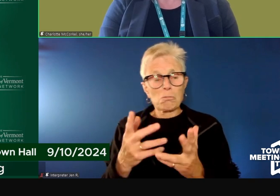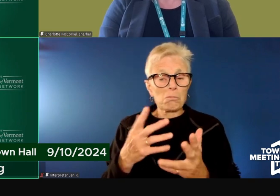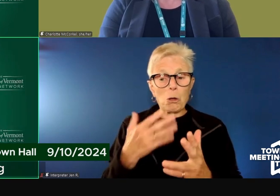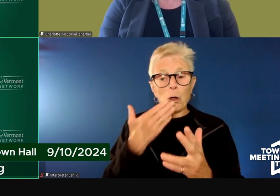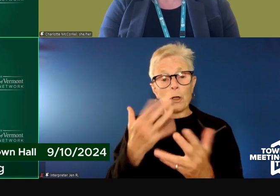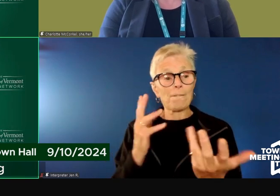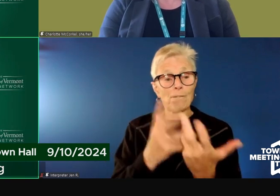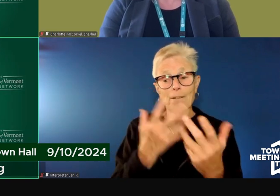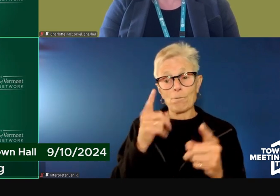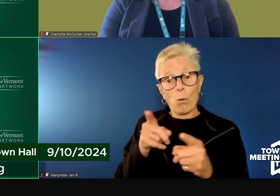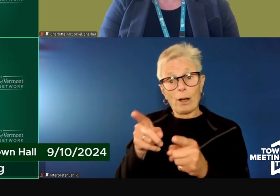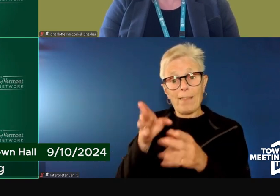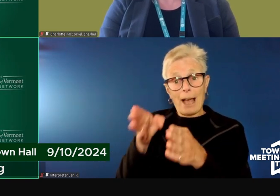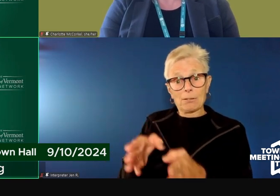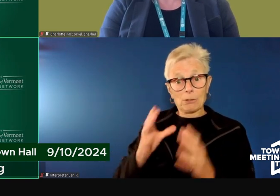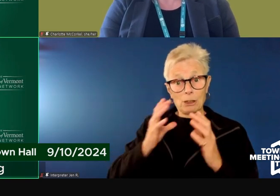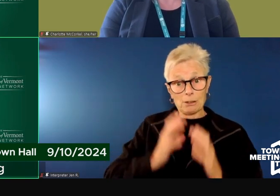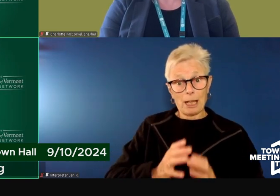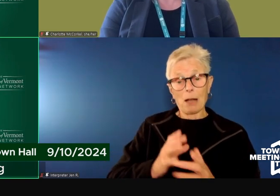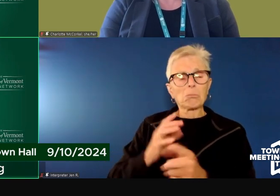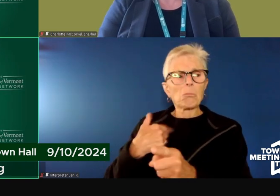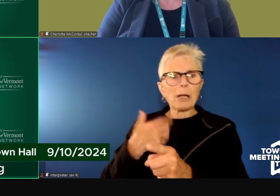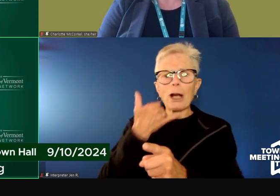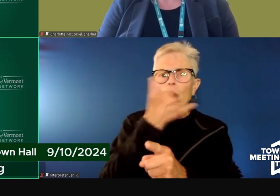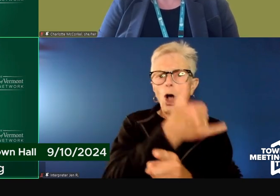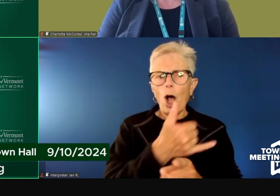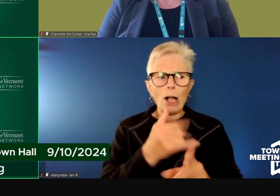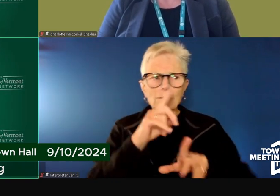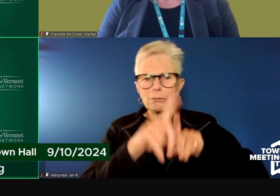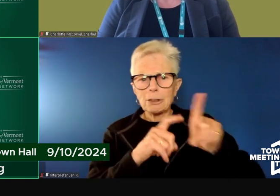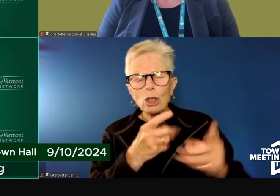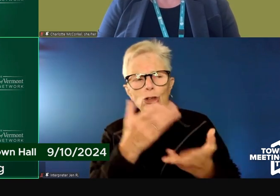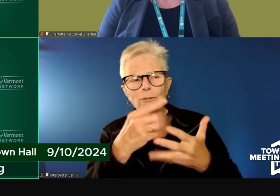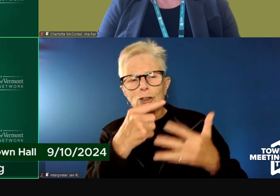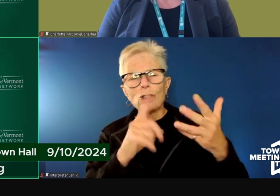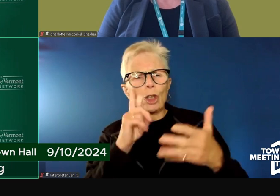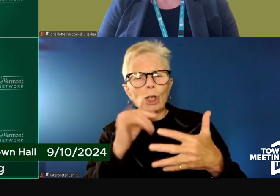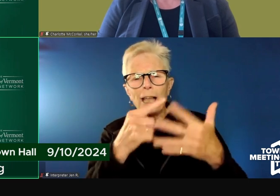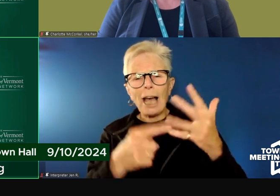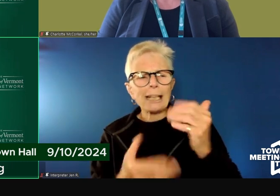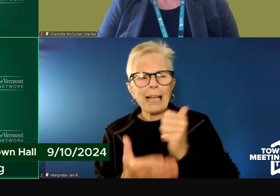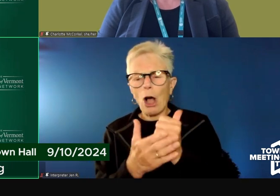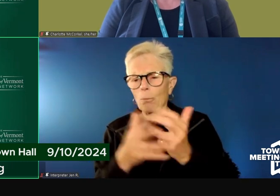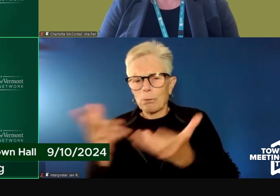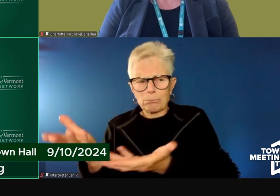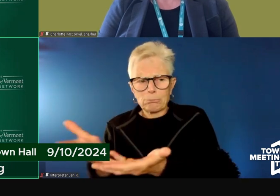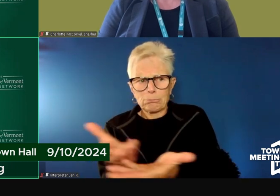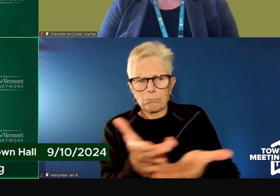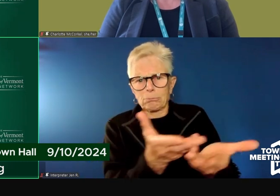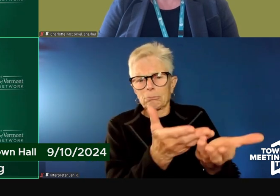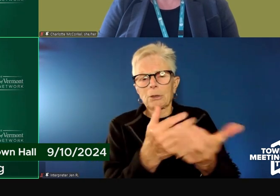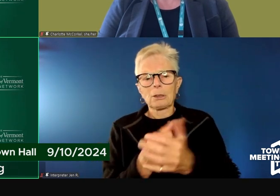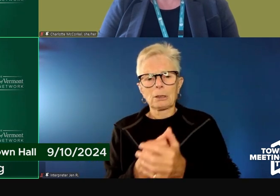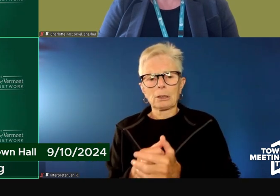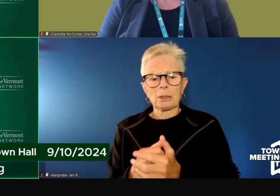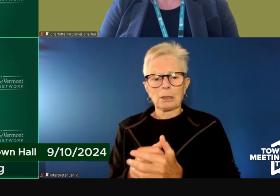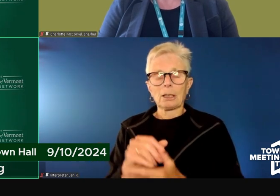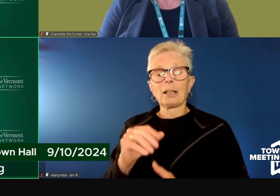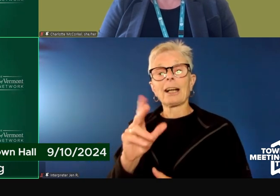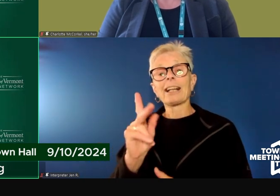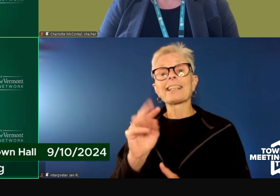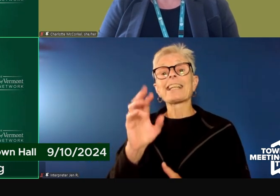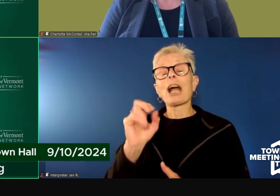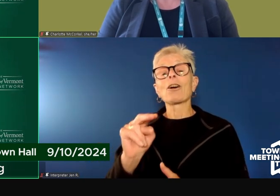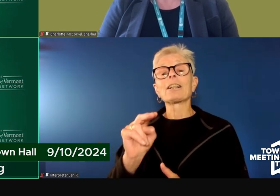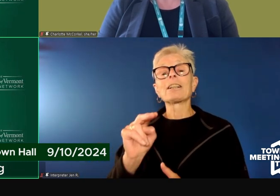Thank you. And as you all presented early in our time together, this is not the first center of its